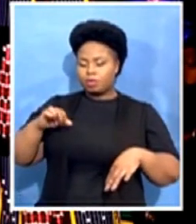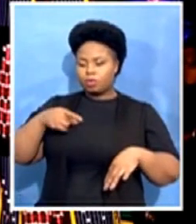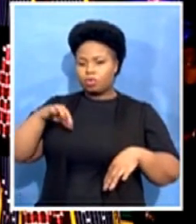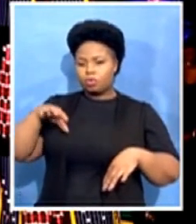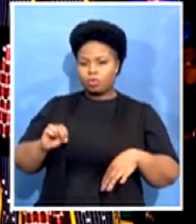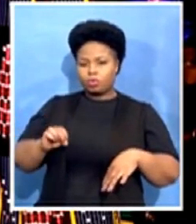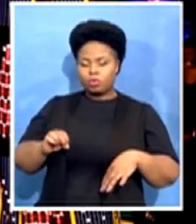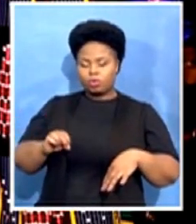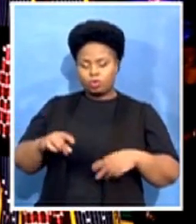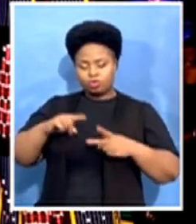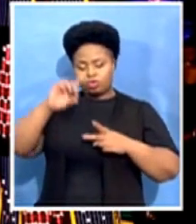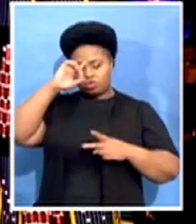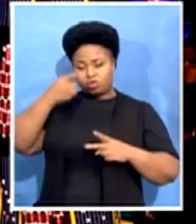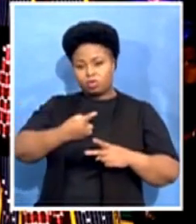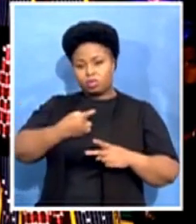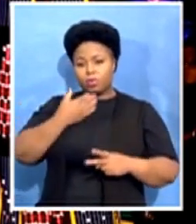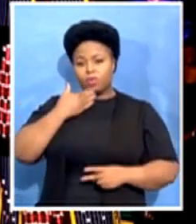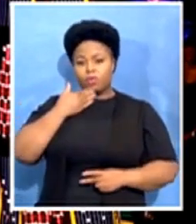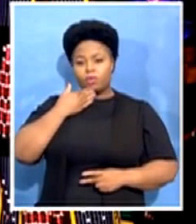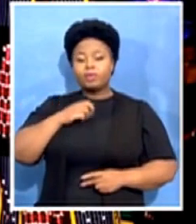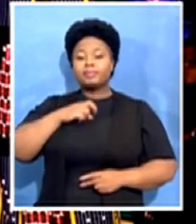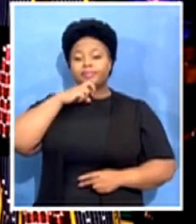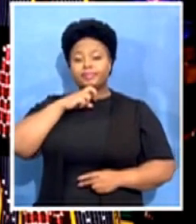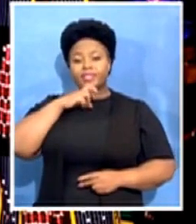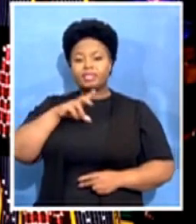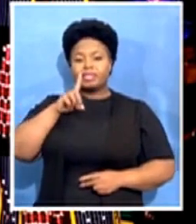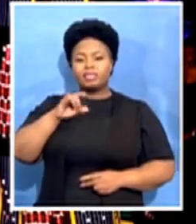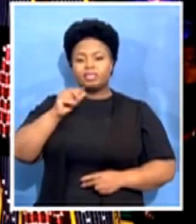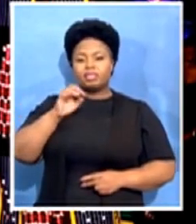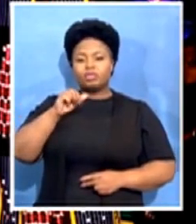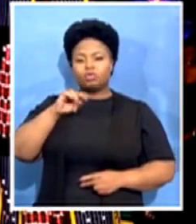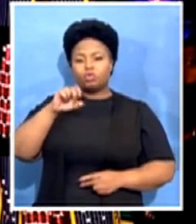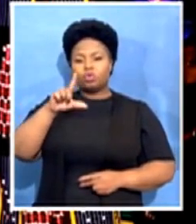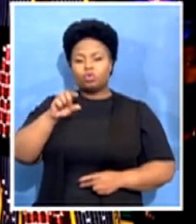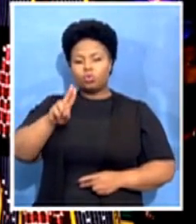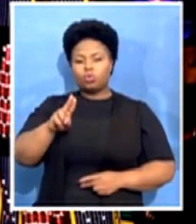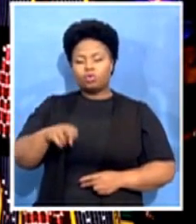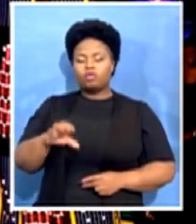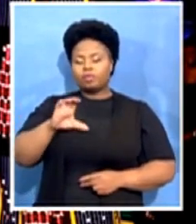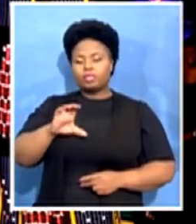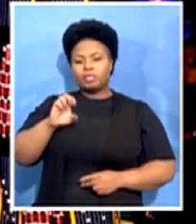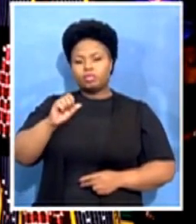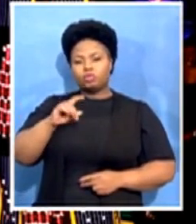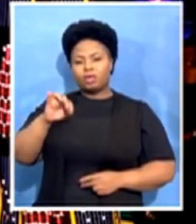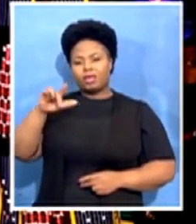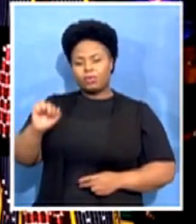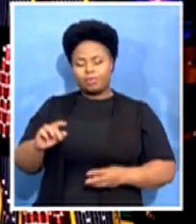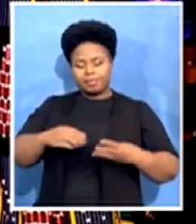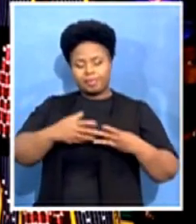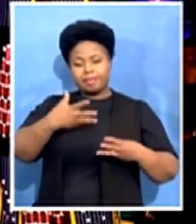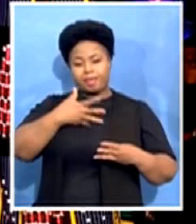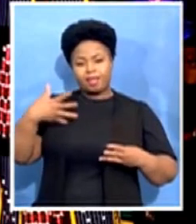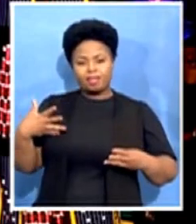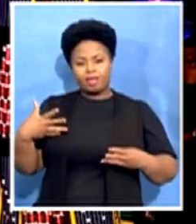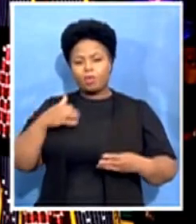Dinuzulu of Tejwayo and the mother of Prince Mangosutu